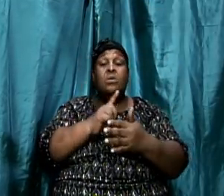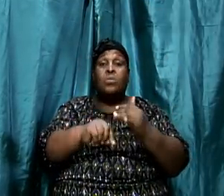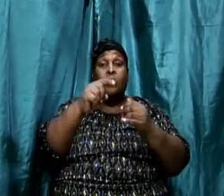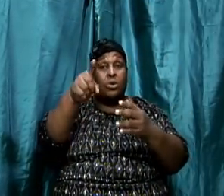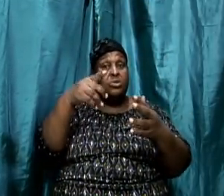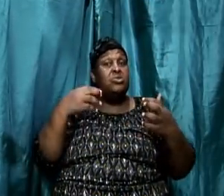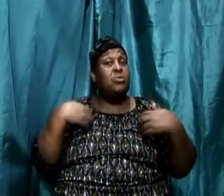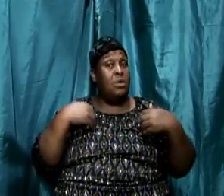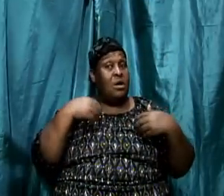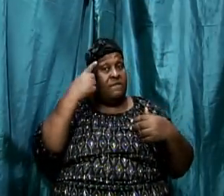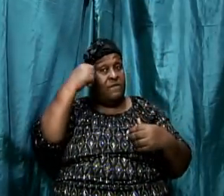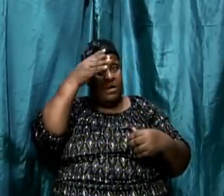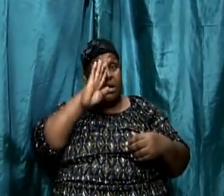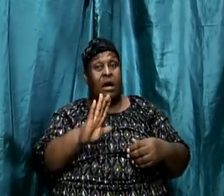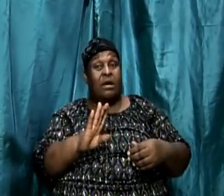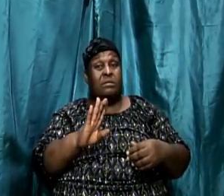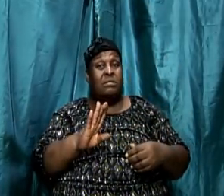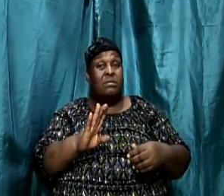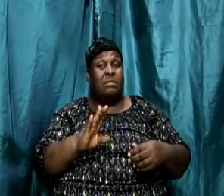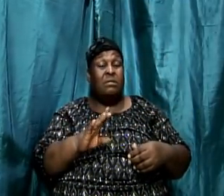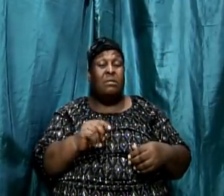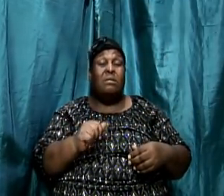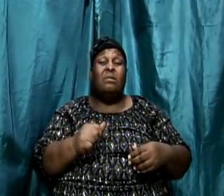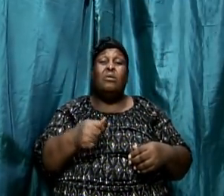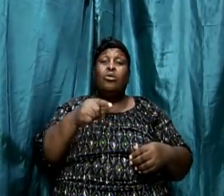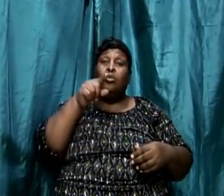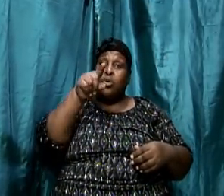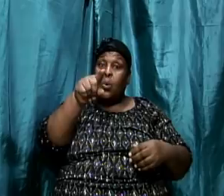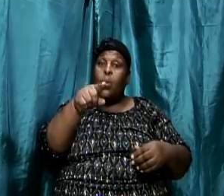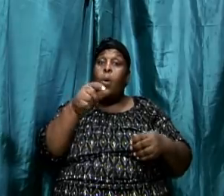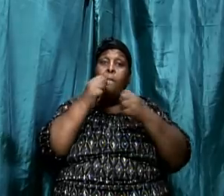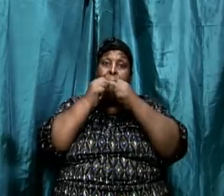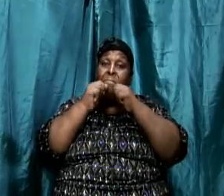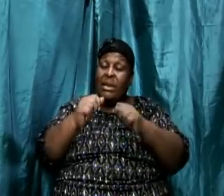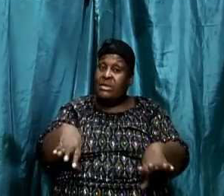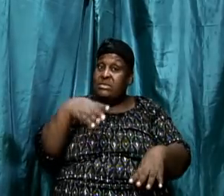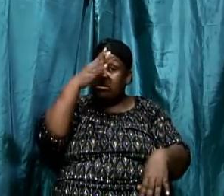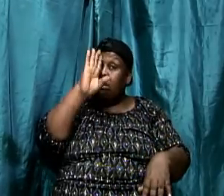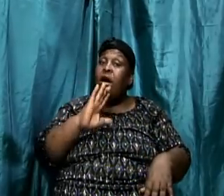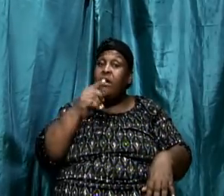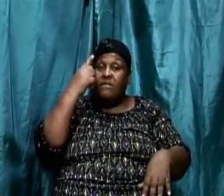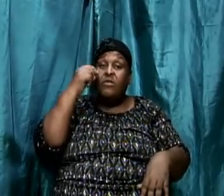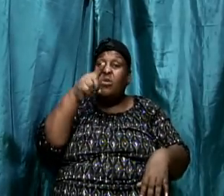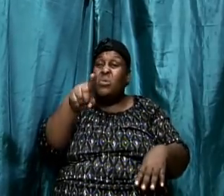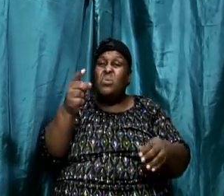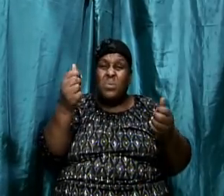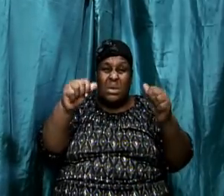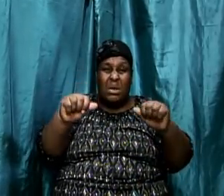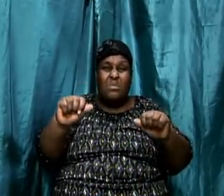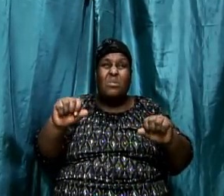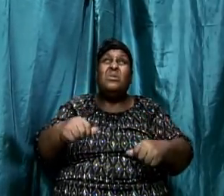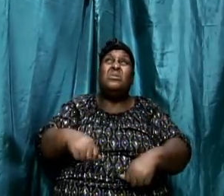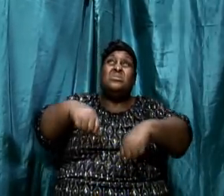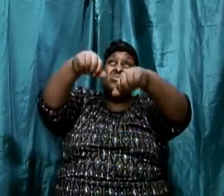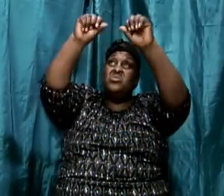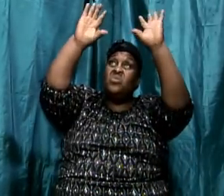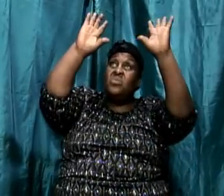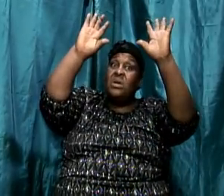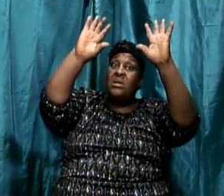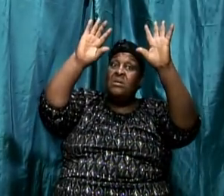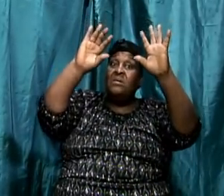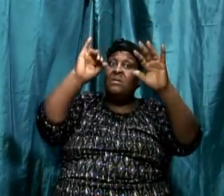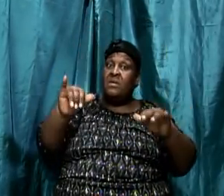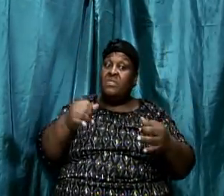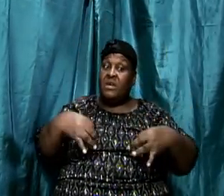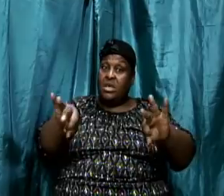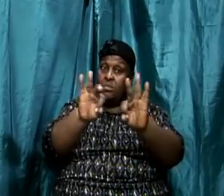God. You know that God is not just the blesser, but you are blessing him. Because he was willing to give up what was dear to him. What was most important to